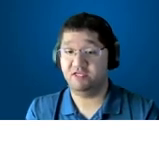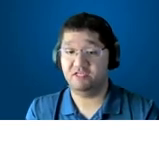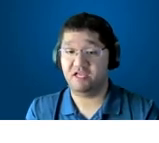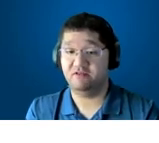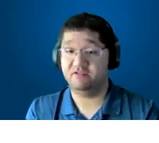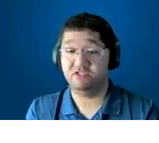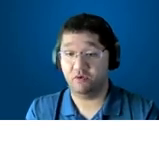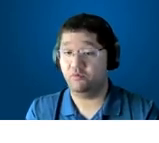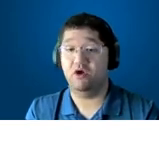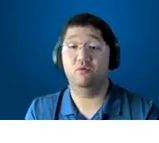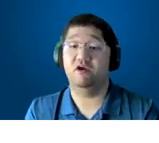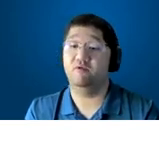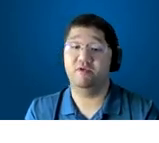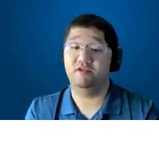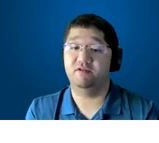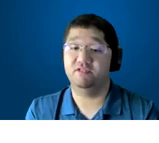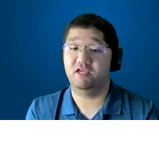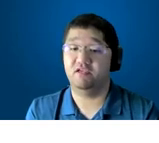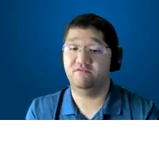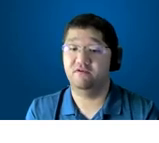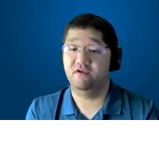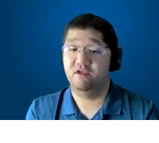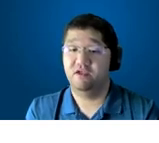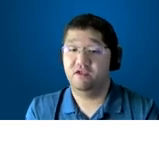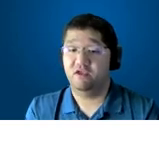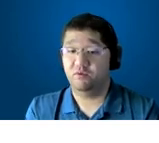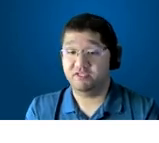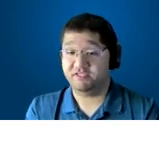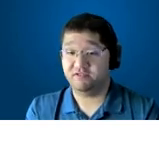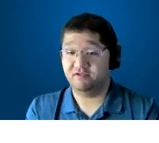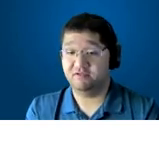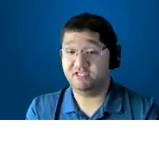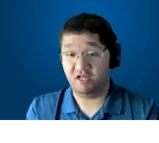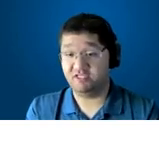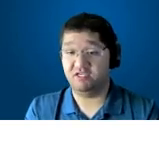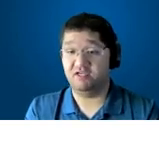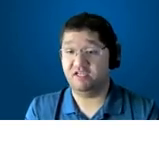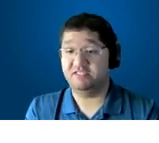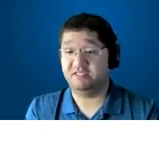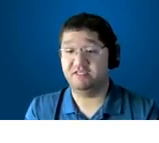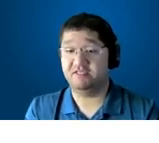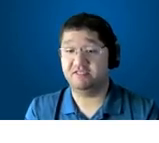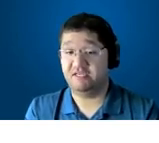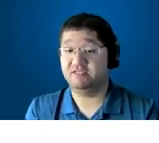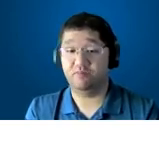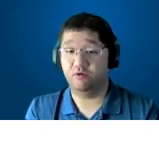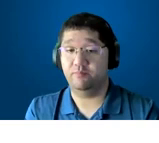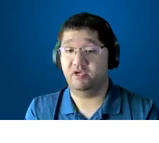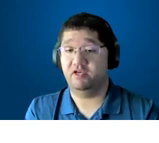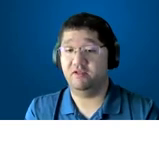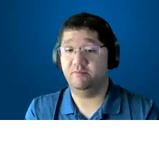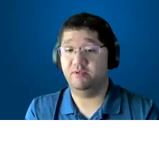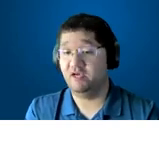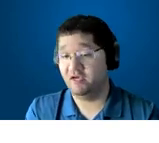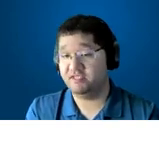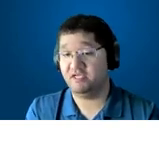on that project i don't know where i would be today if it was challenging and i did need support